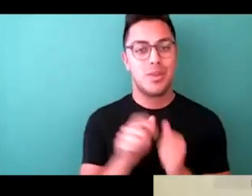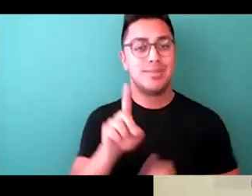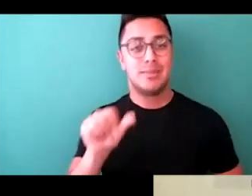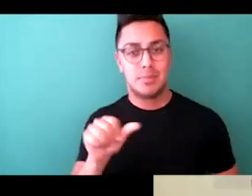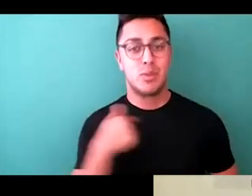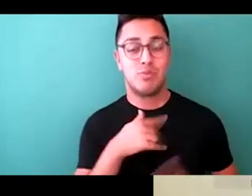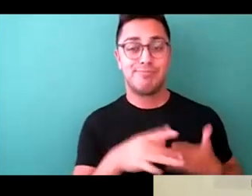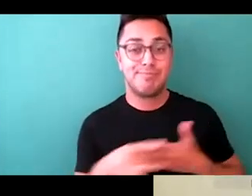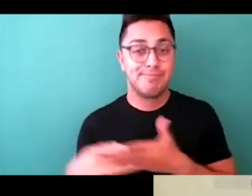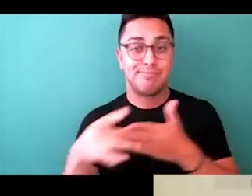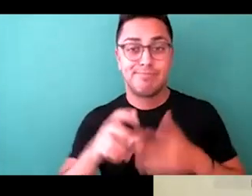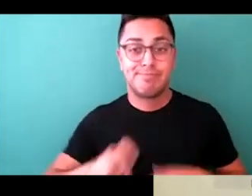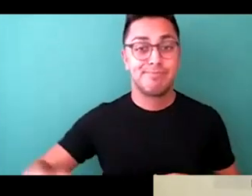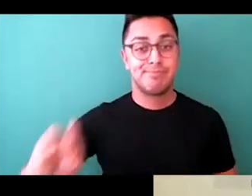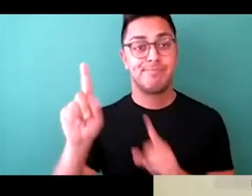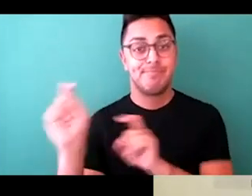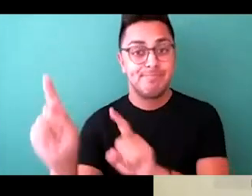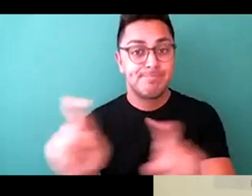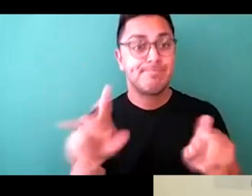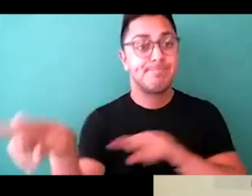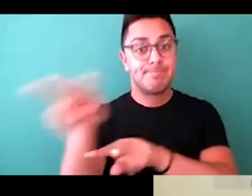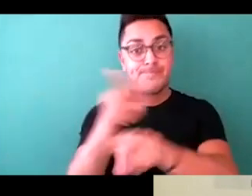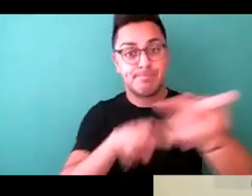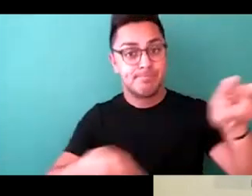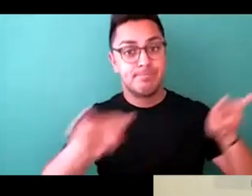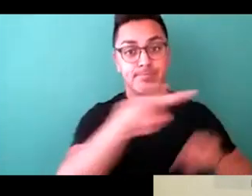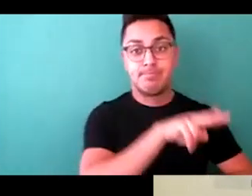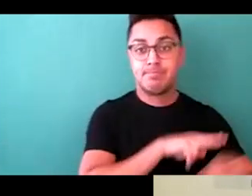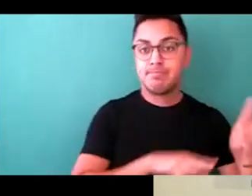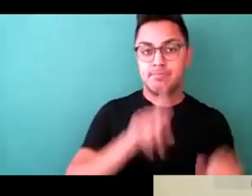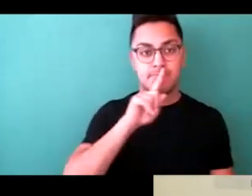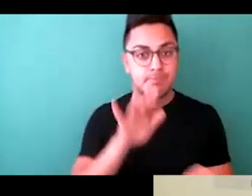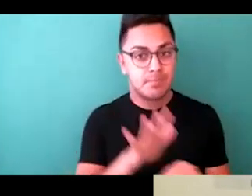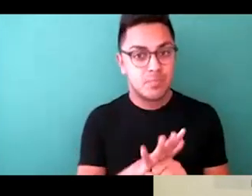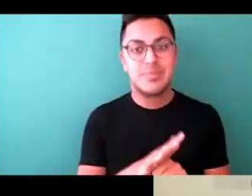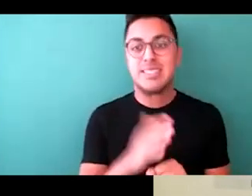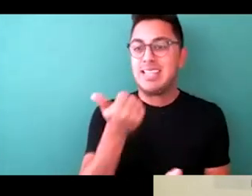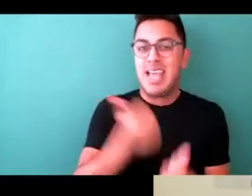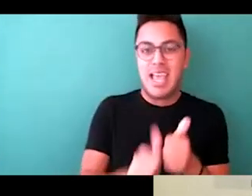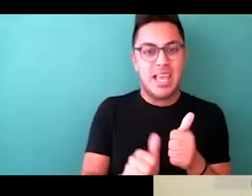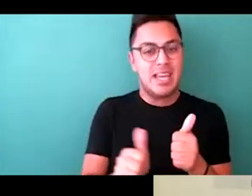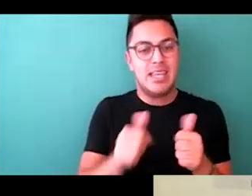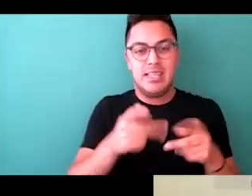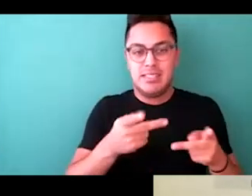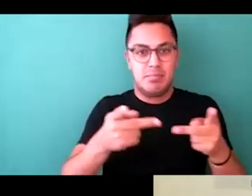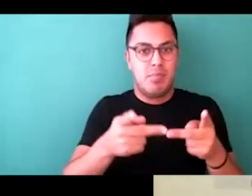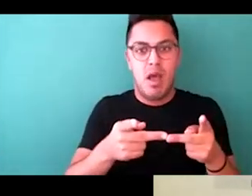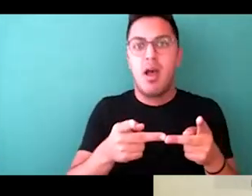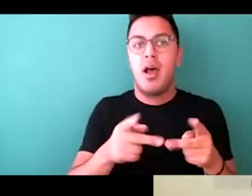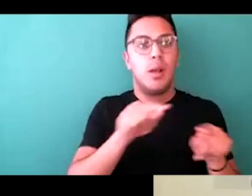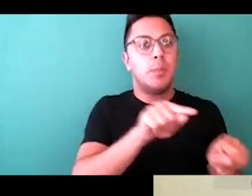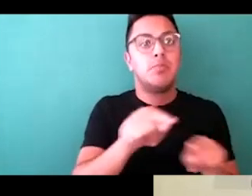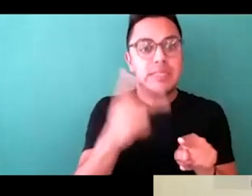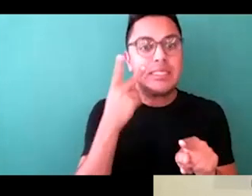through, a roll through, a crutch through. So we could really see where any stumbling points could be or really rethink that.